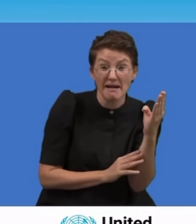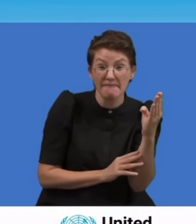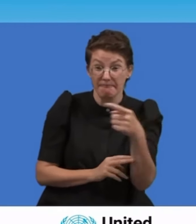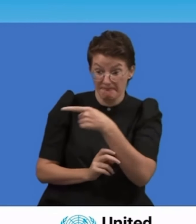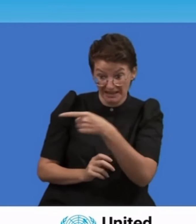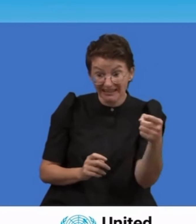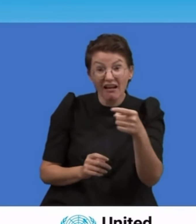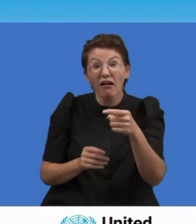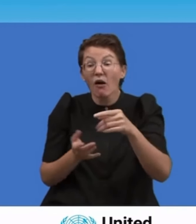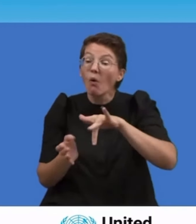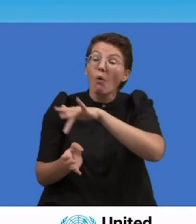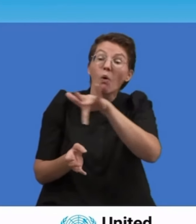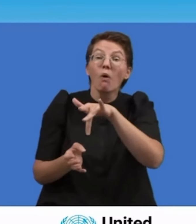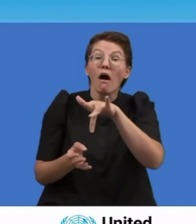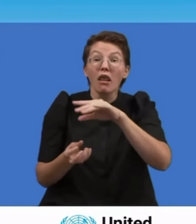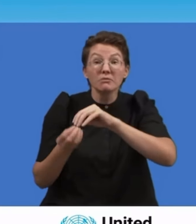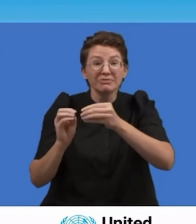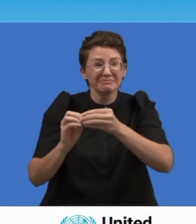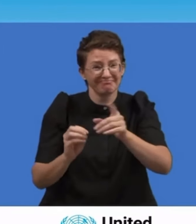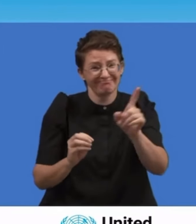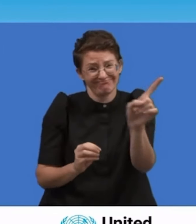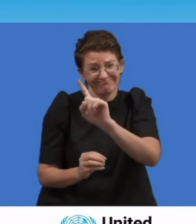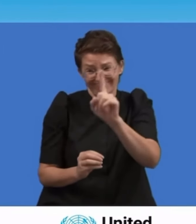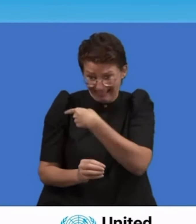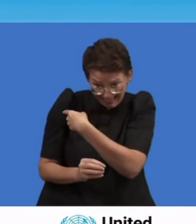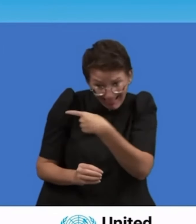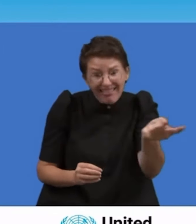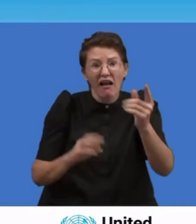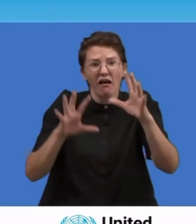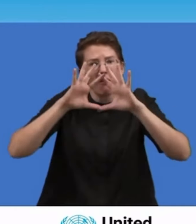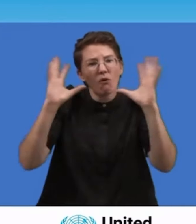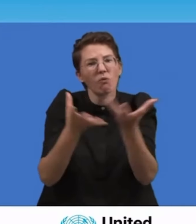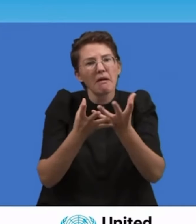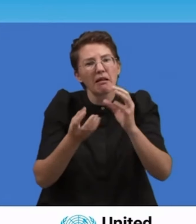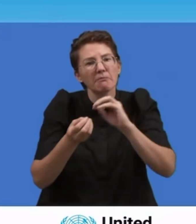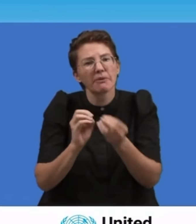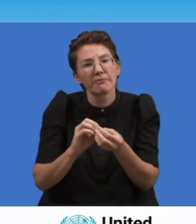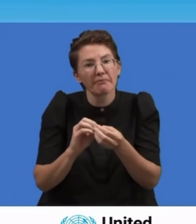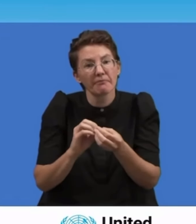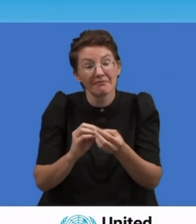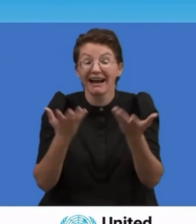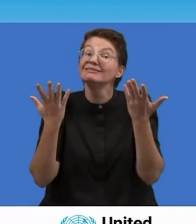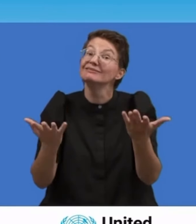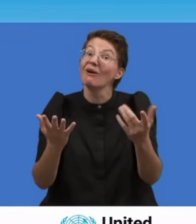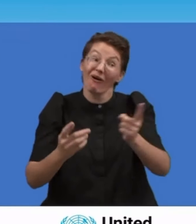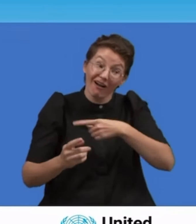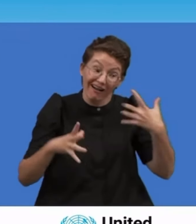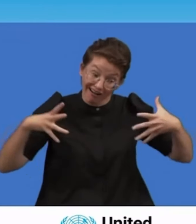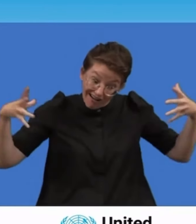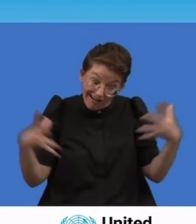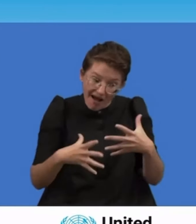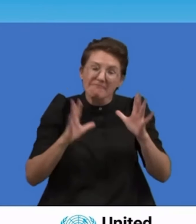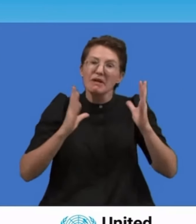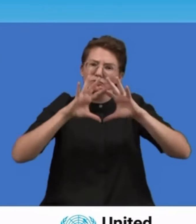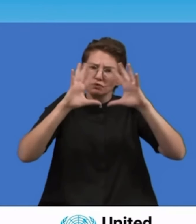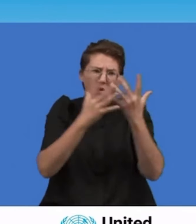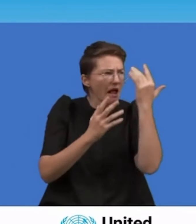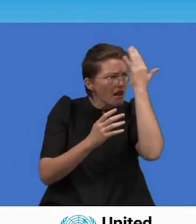interconnected we are. It revealed that no nation can shield itself from the world in disarray.